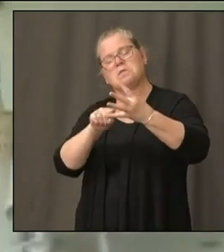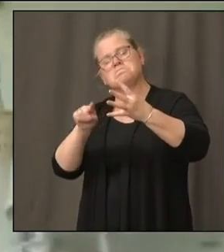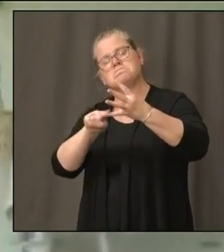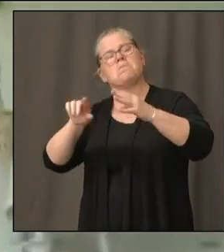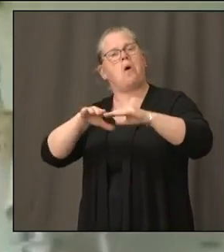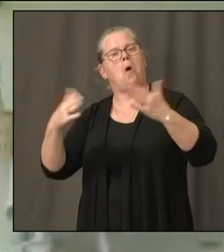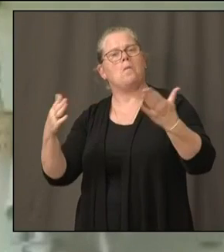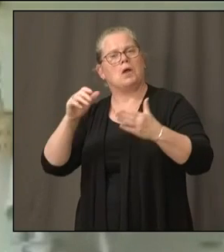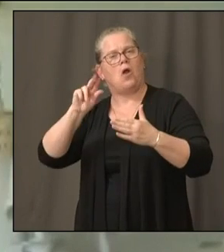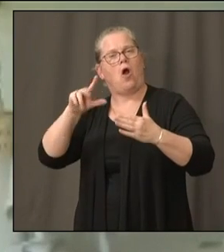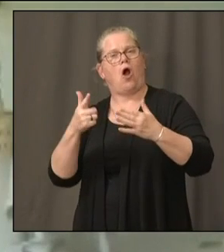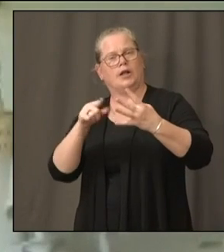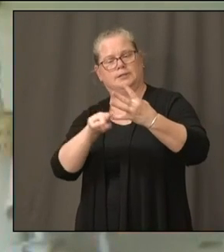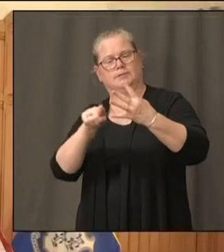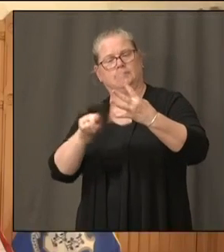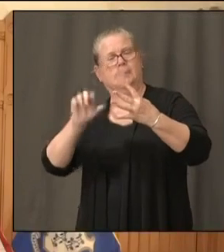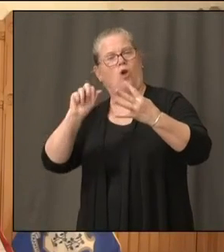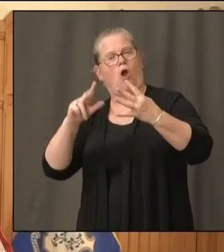Thank you, everybody.